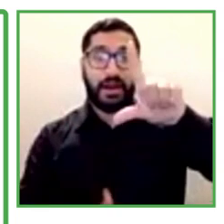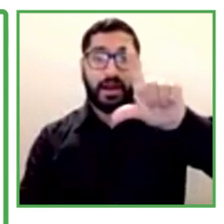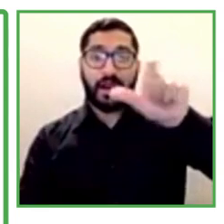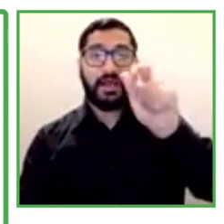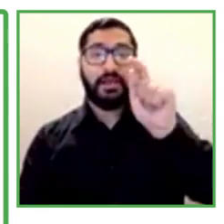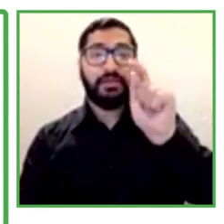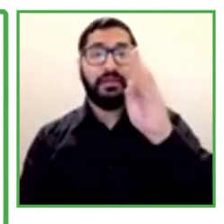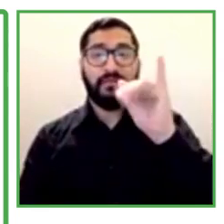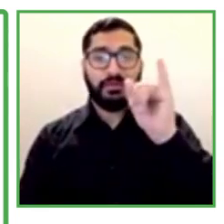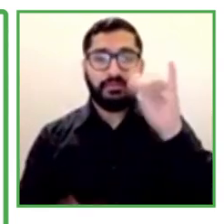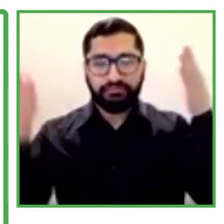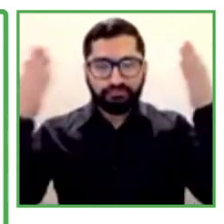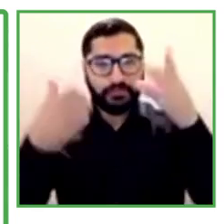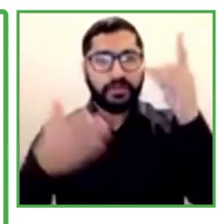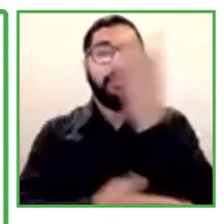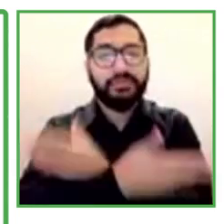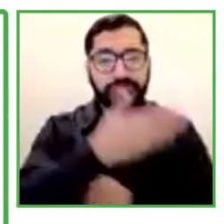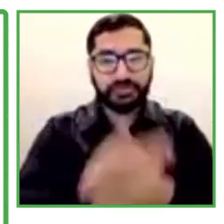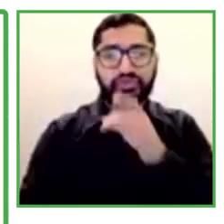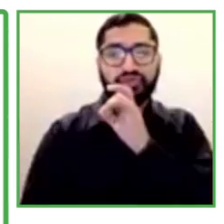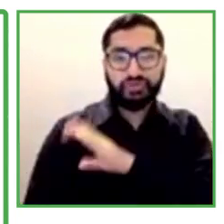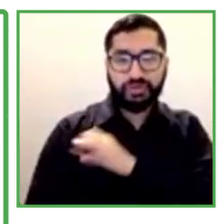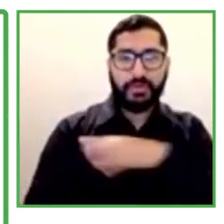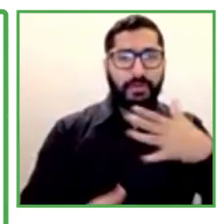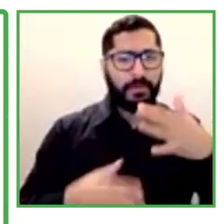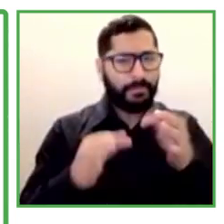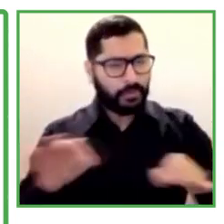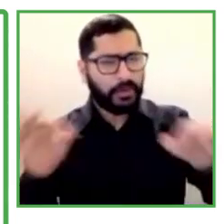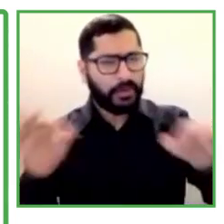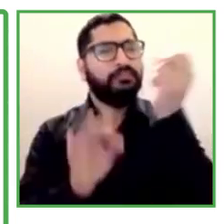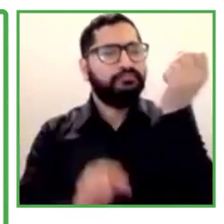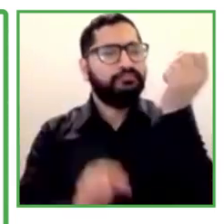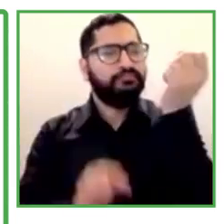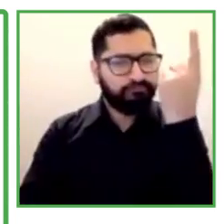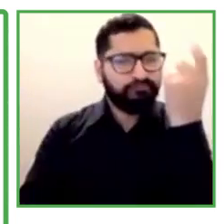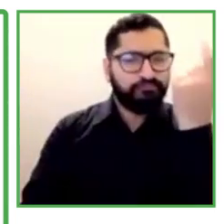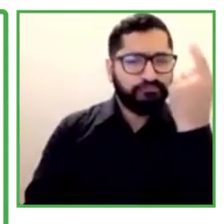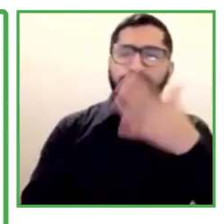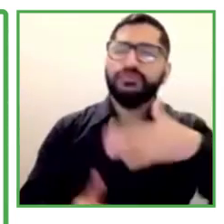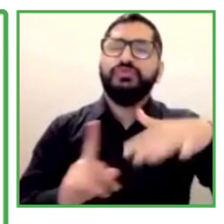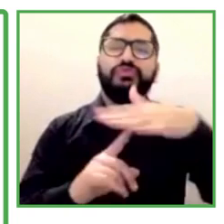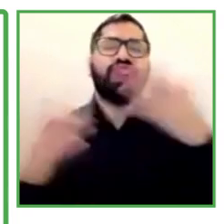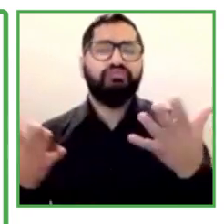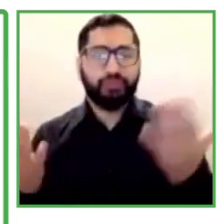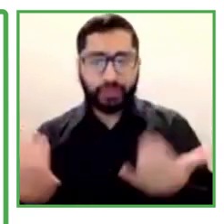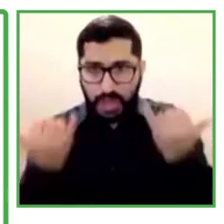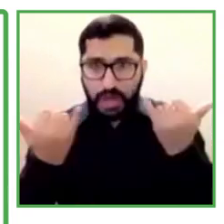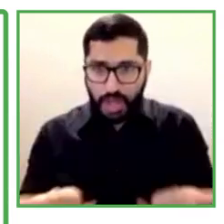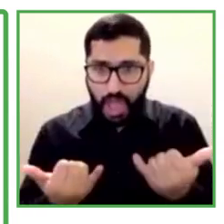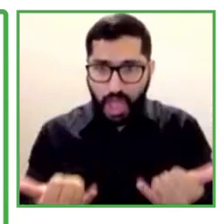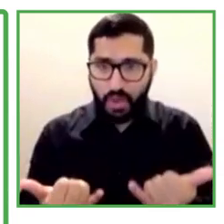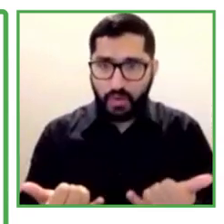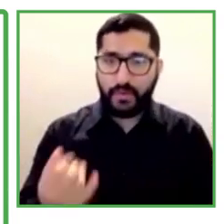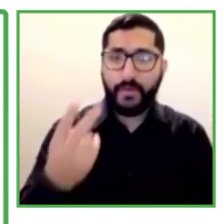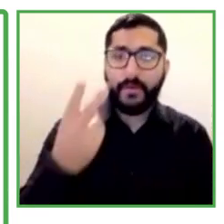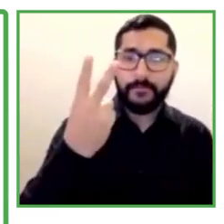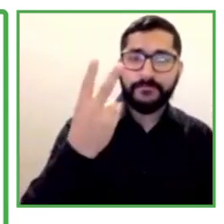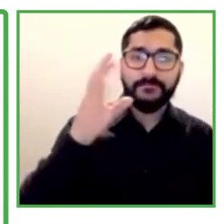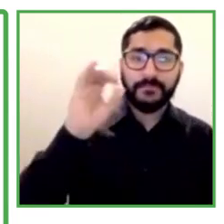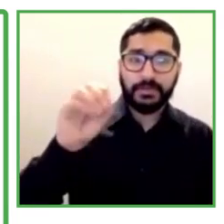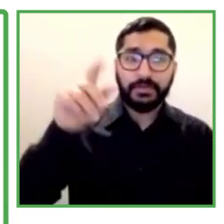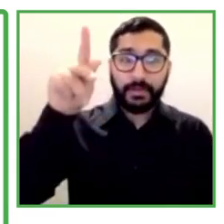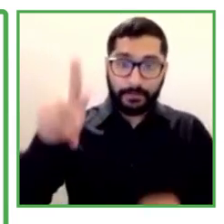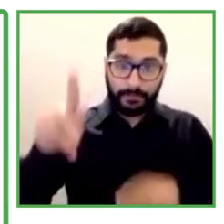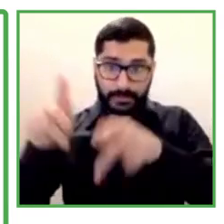The context of disabilities in Chile is very important to understand what is the situation that we're living today. Today, the 20% of the population with